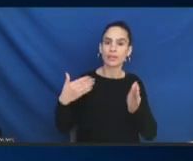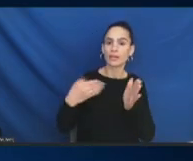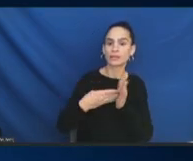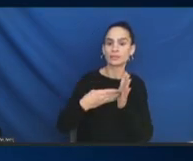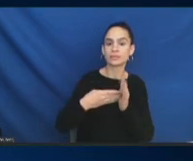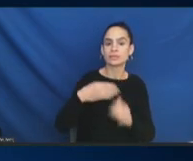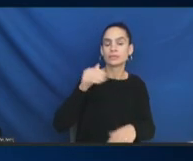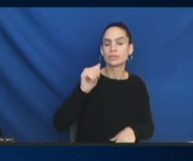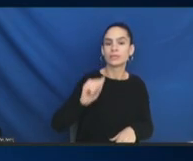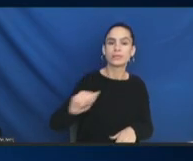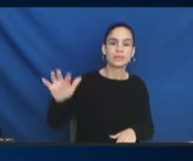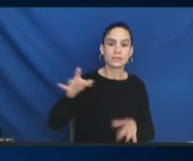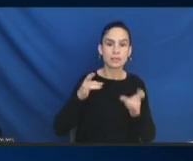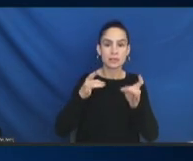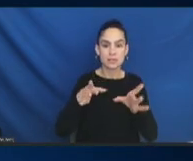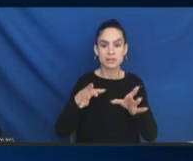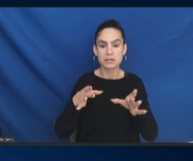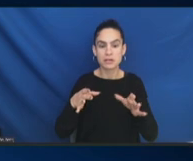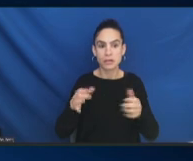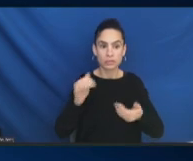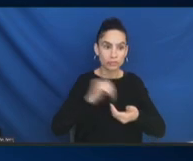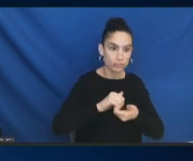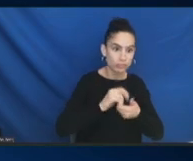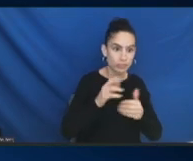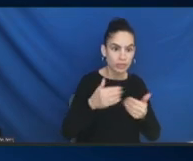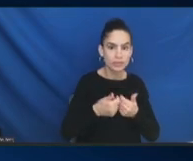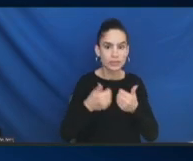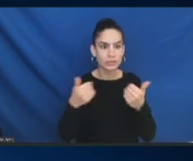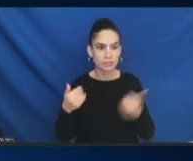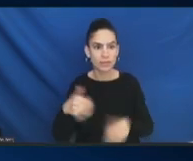Separate? Ajay, yes. yes.